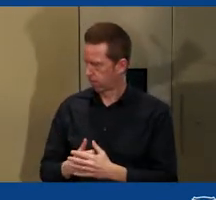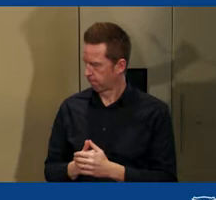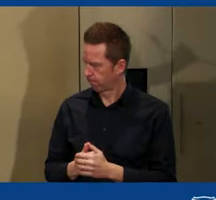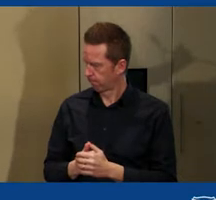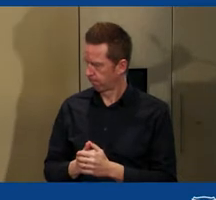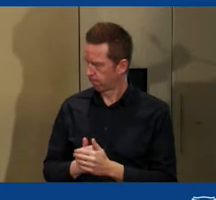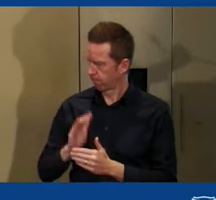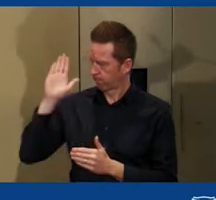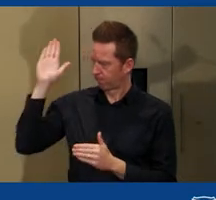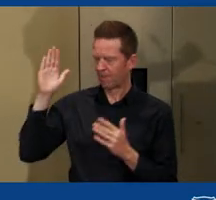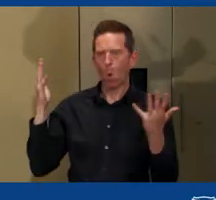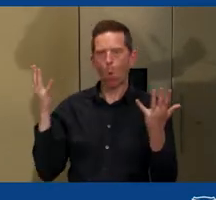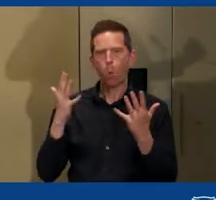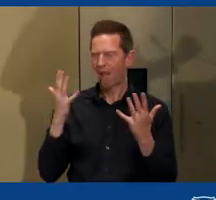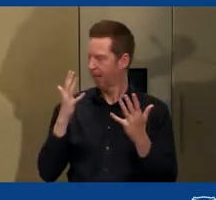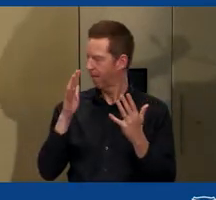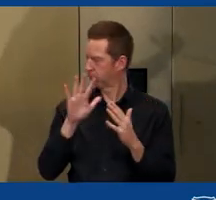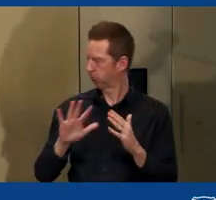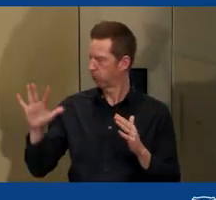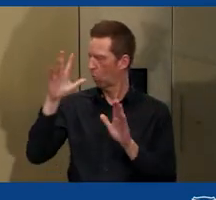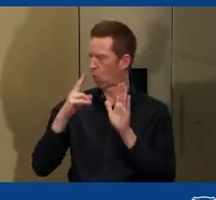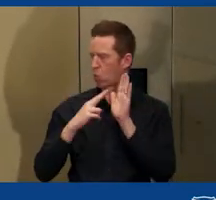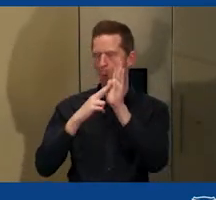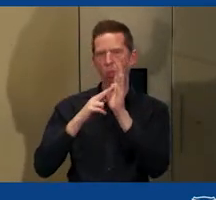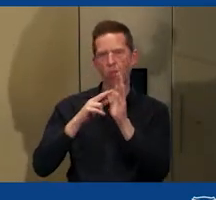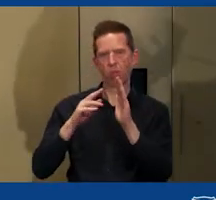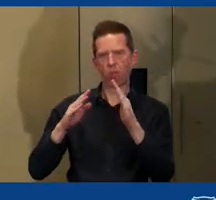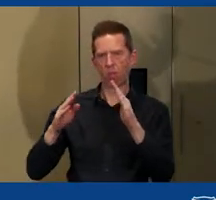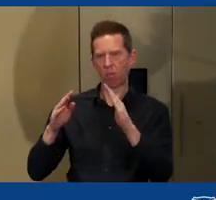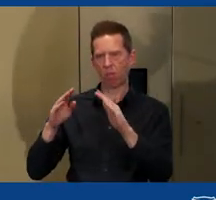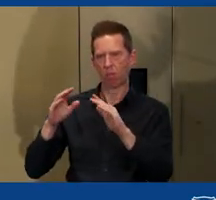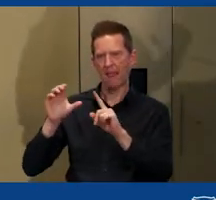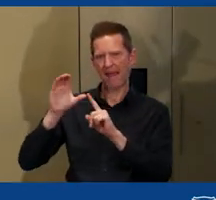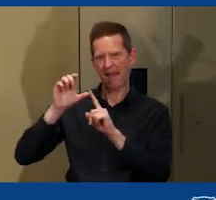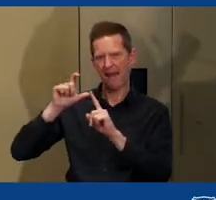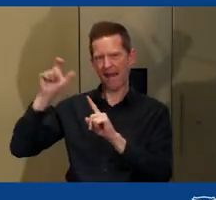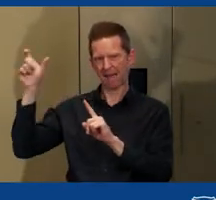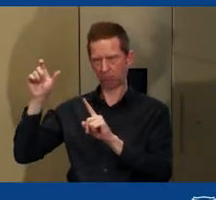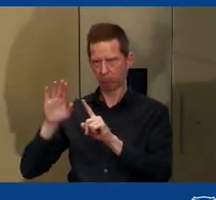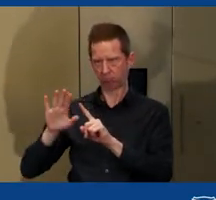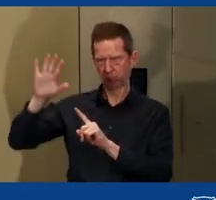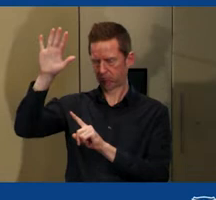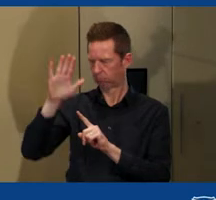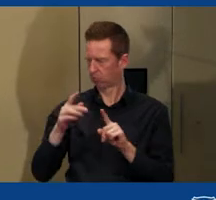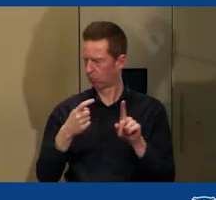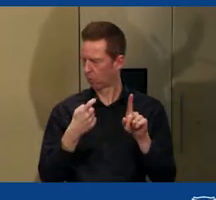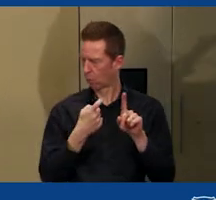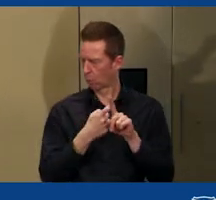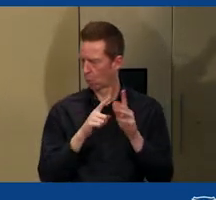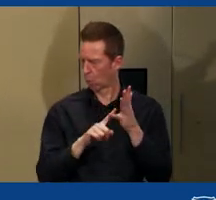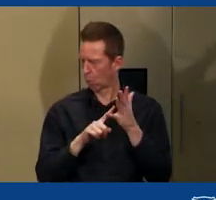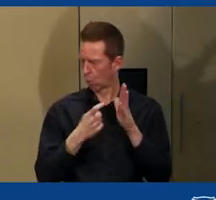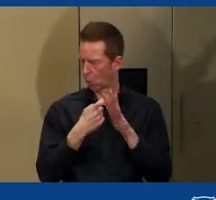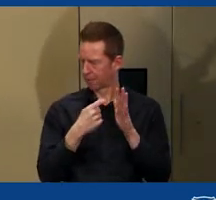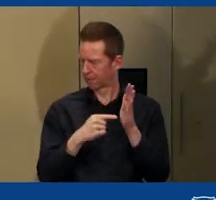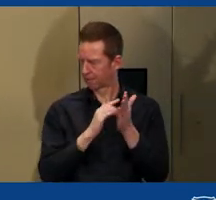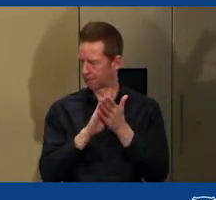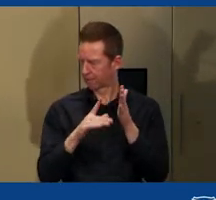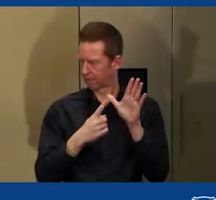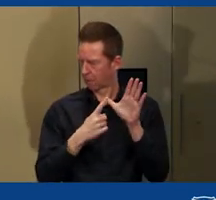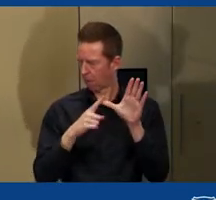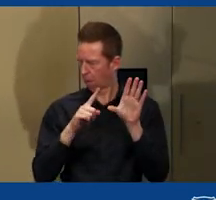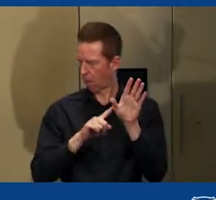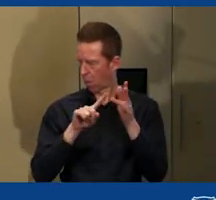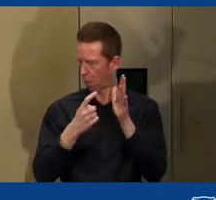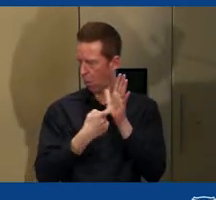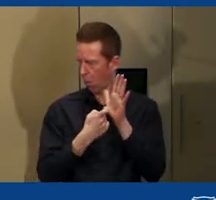from Cape York. And Kuqtayor has the word Mankwarkant, which can be translated into English